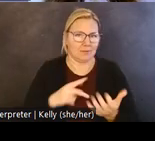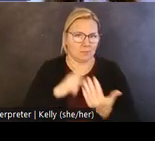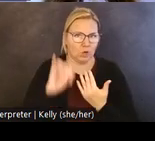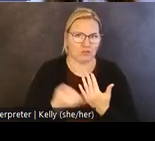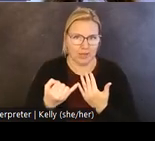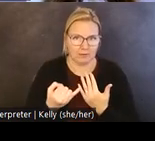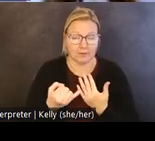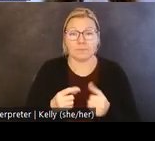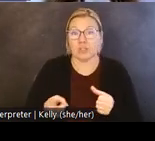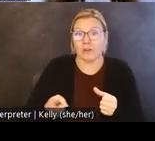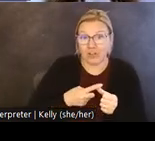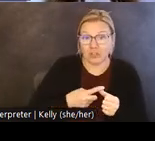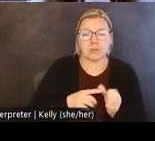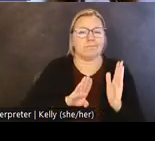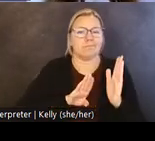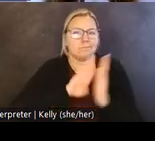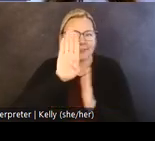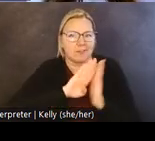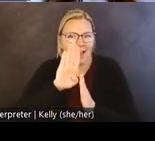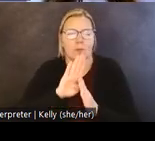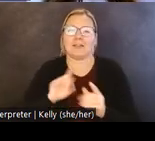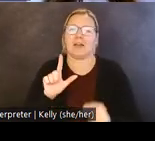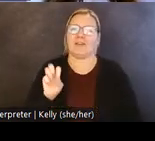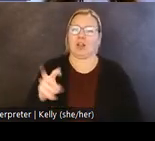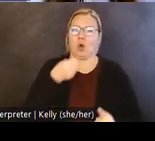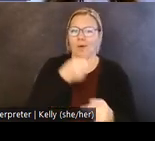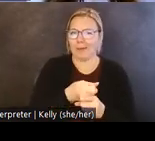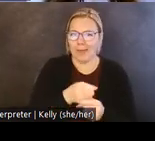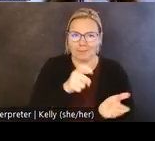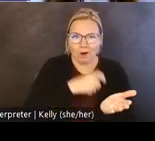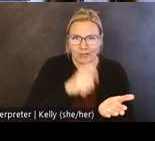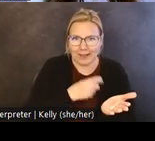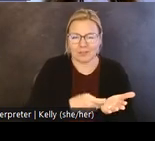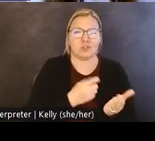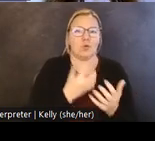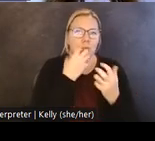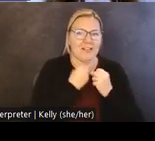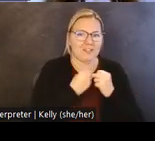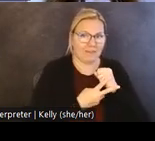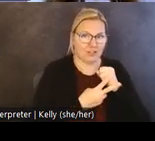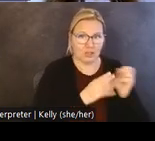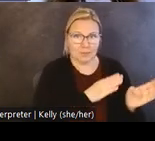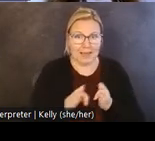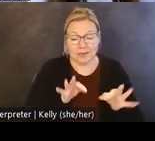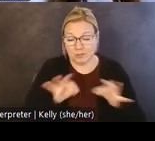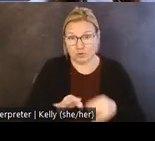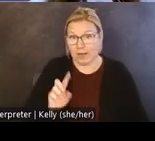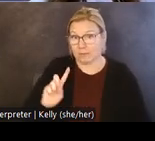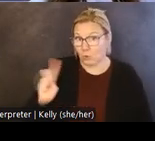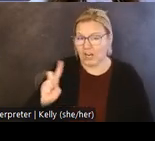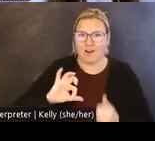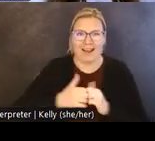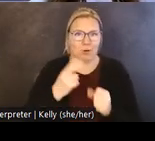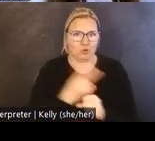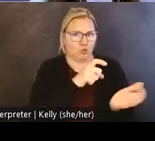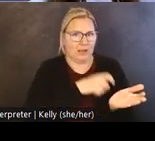First, the development of a low impact archaeological and historic preservation plan that prescribes where and how to use archaeology